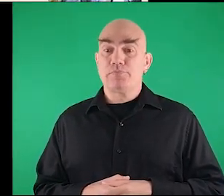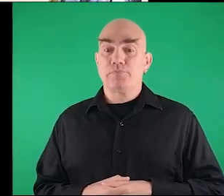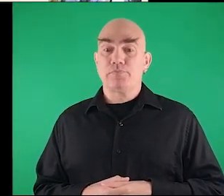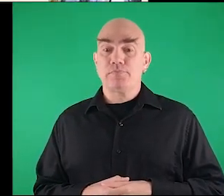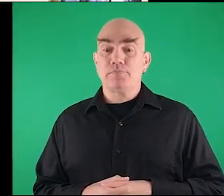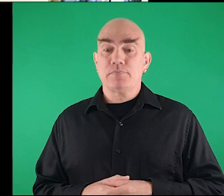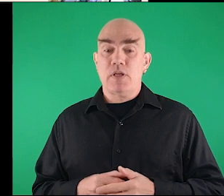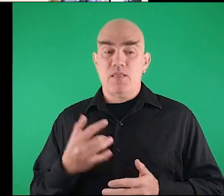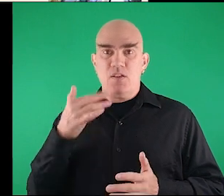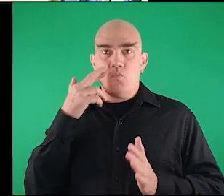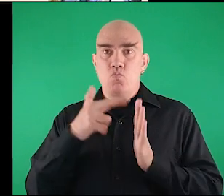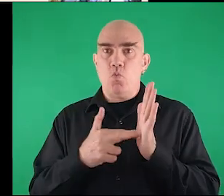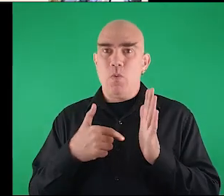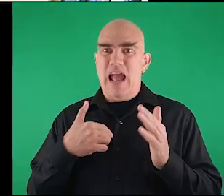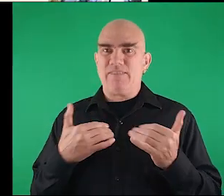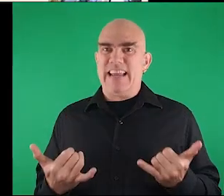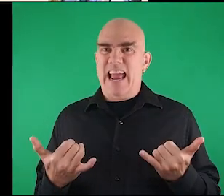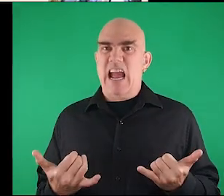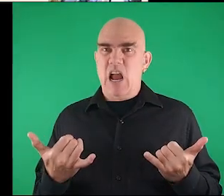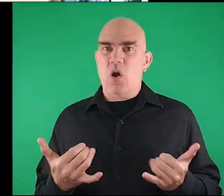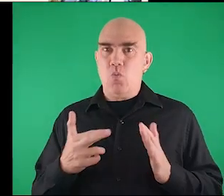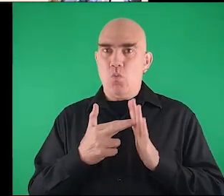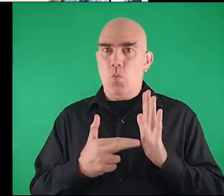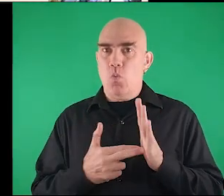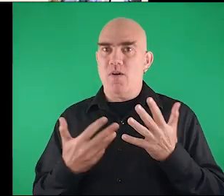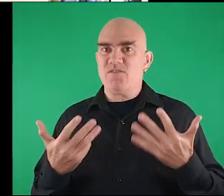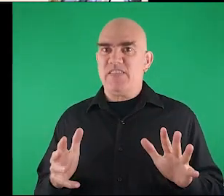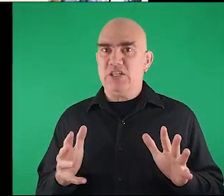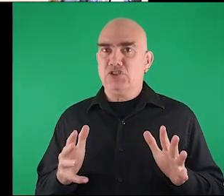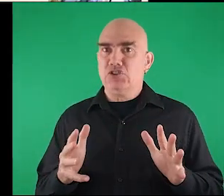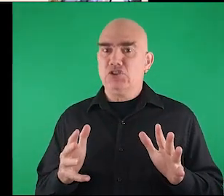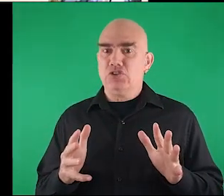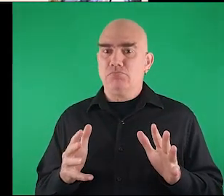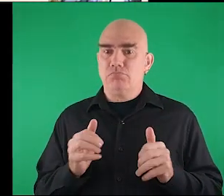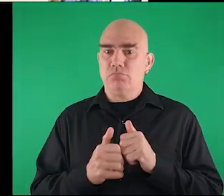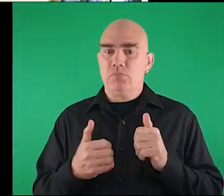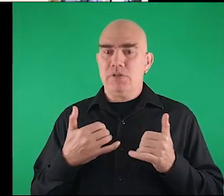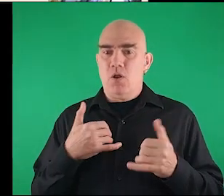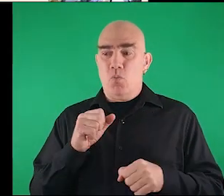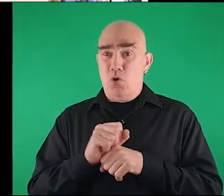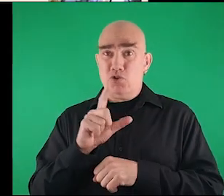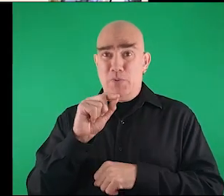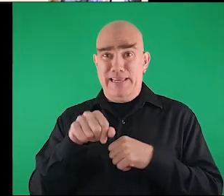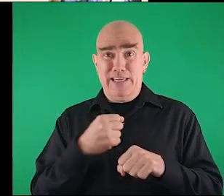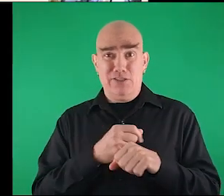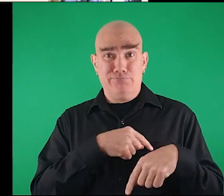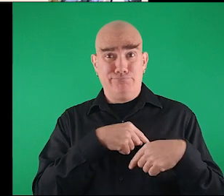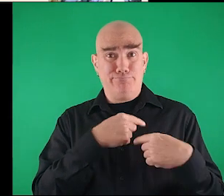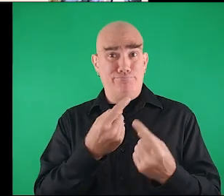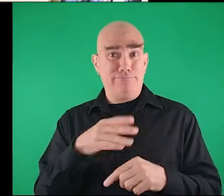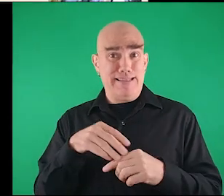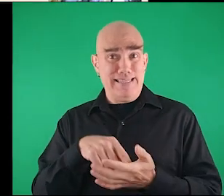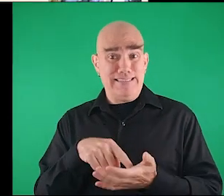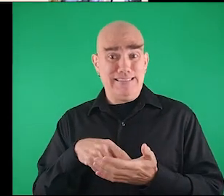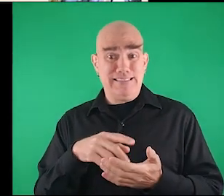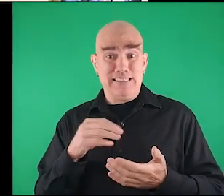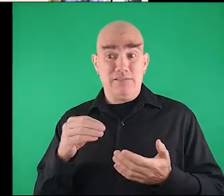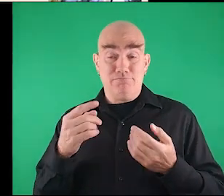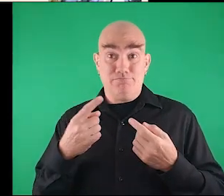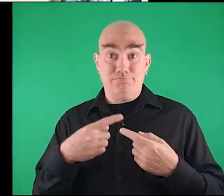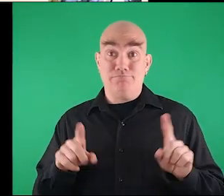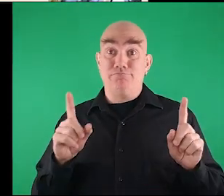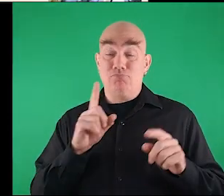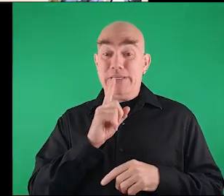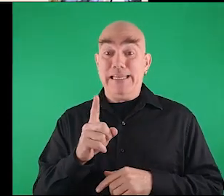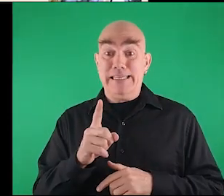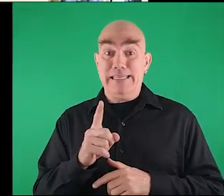successful what's the rule that we have now yeah we think we are working 20 years